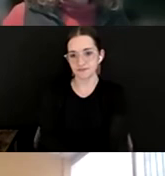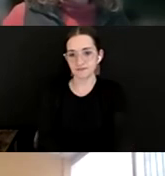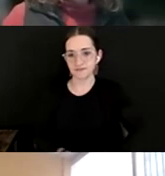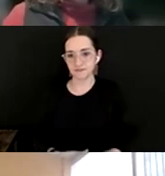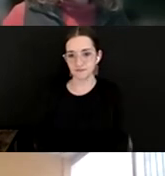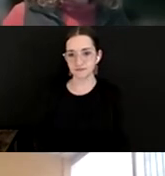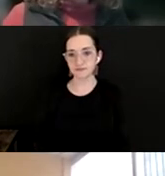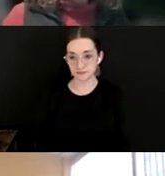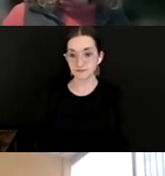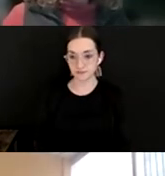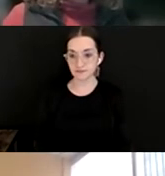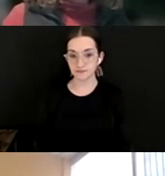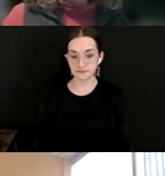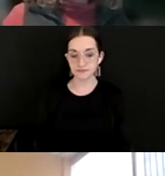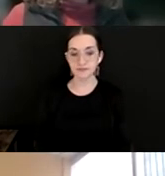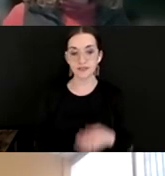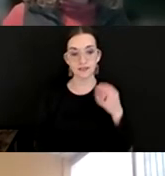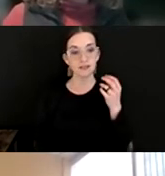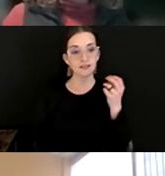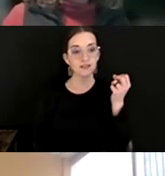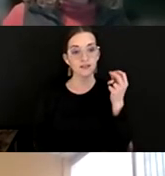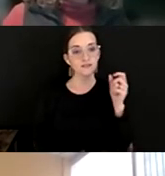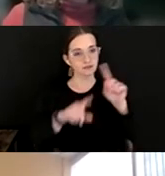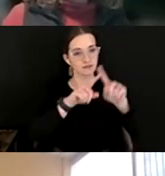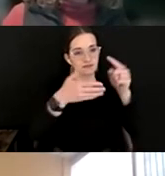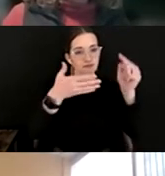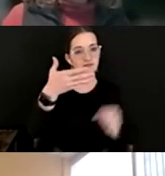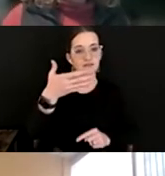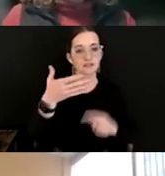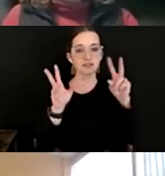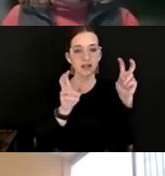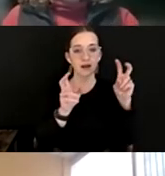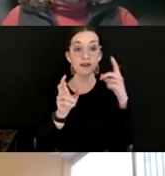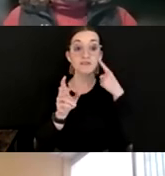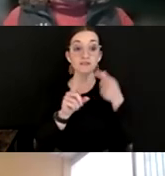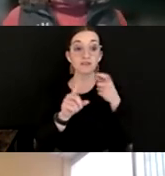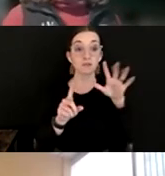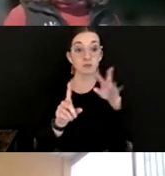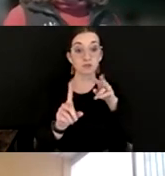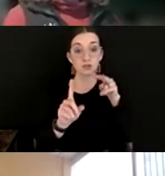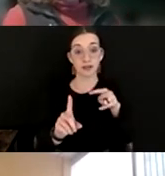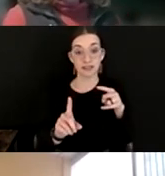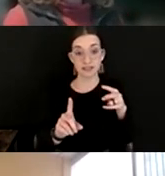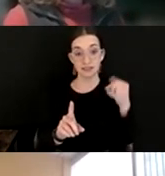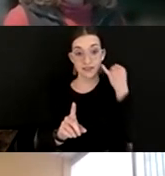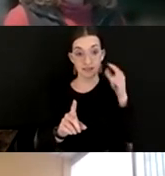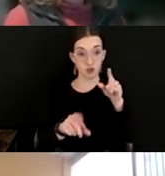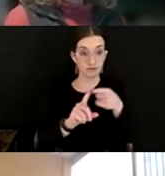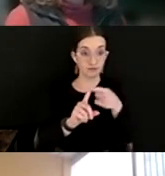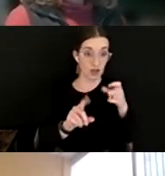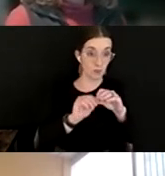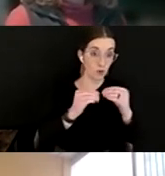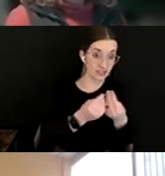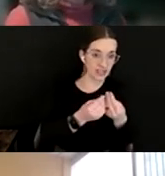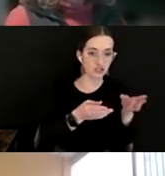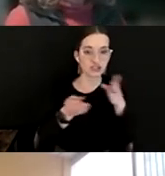And all these topics can be either from your perspective, if you work for an organization, if you're joining us today as an artist or